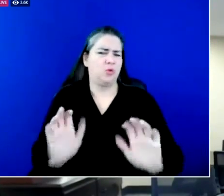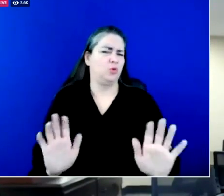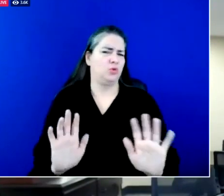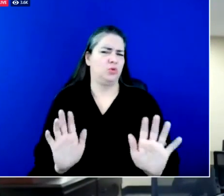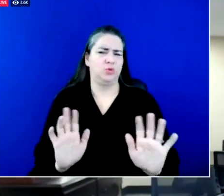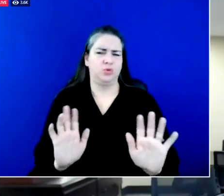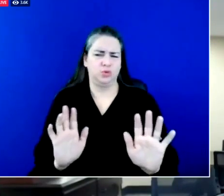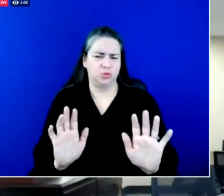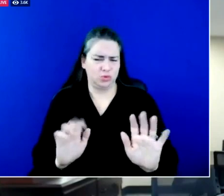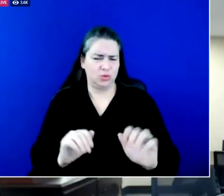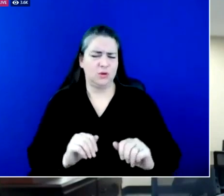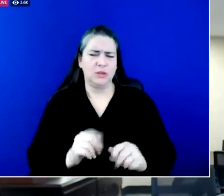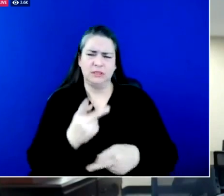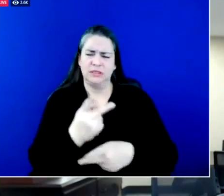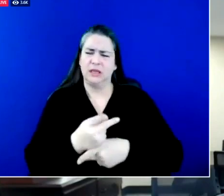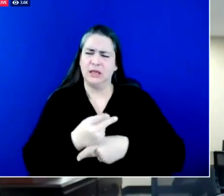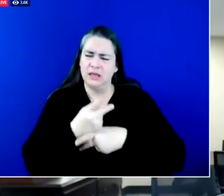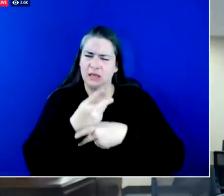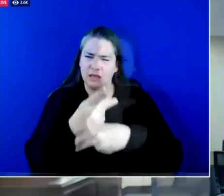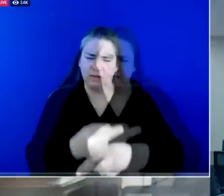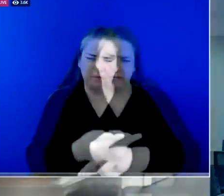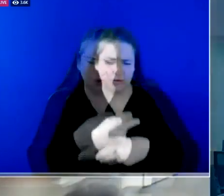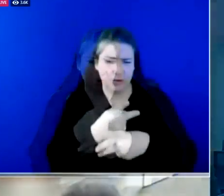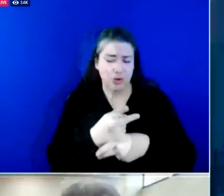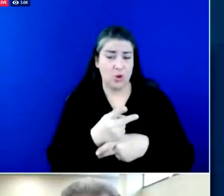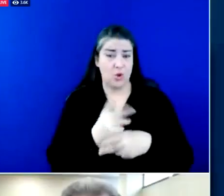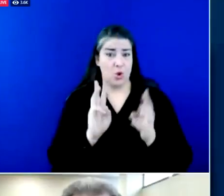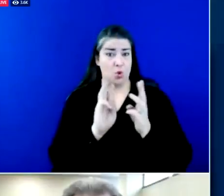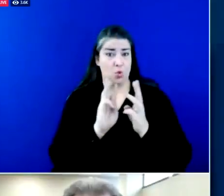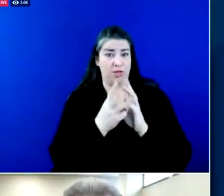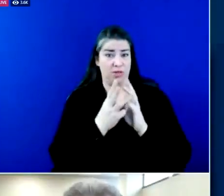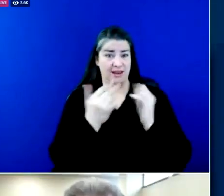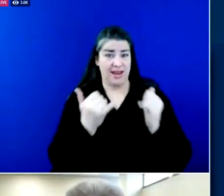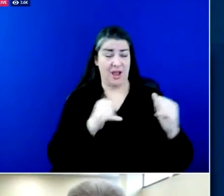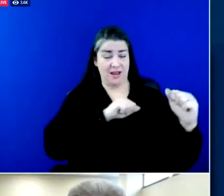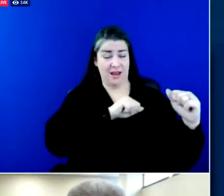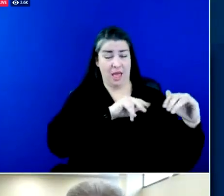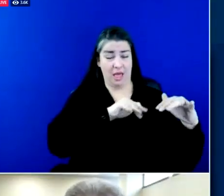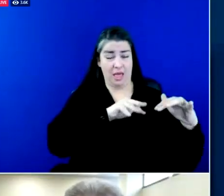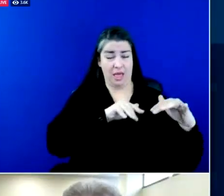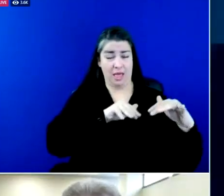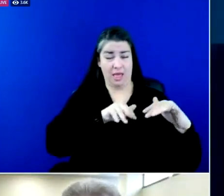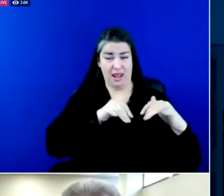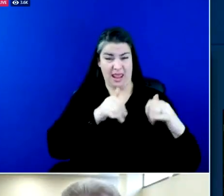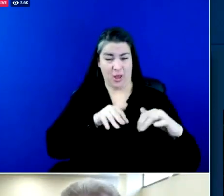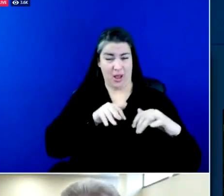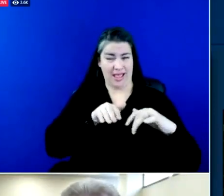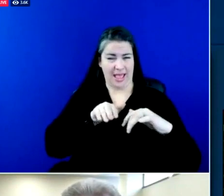update. The system is slowly moving out of the state but not without some complications.